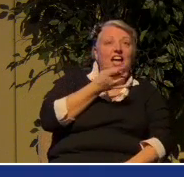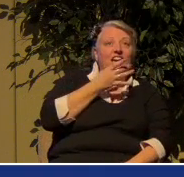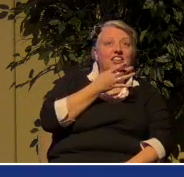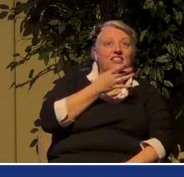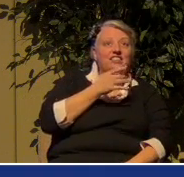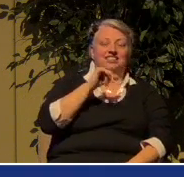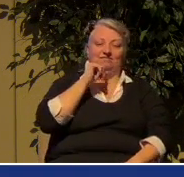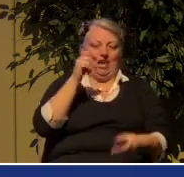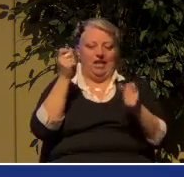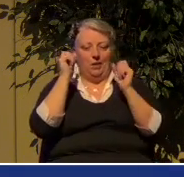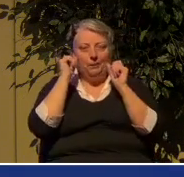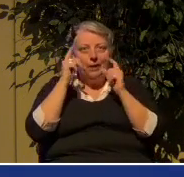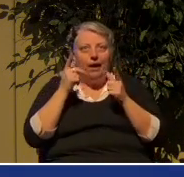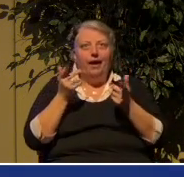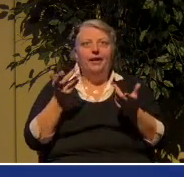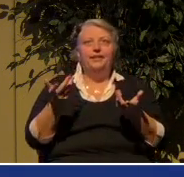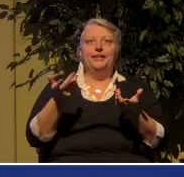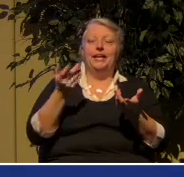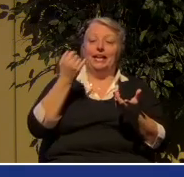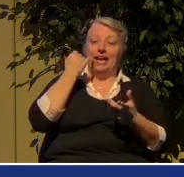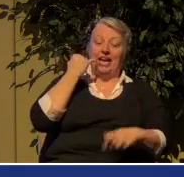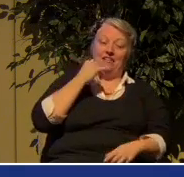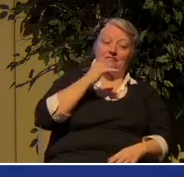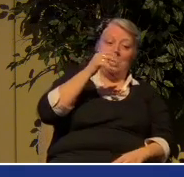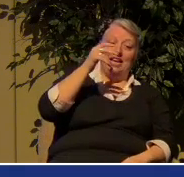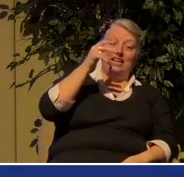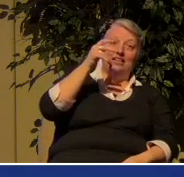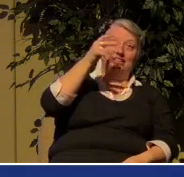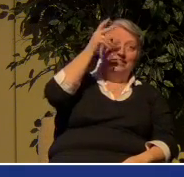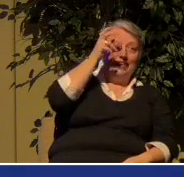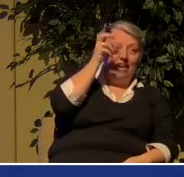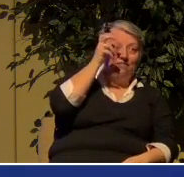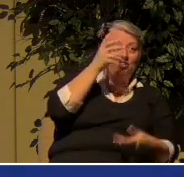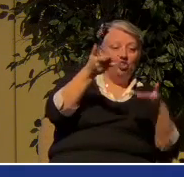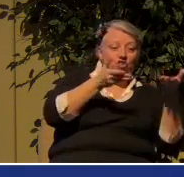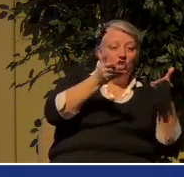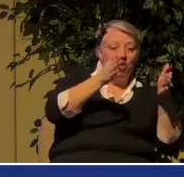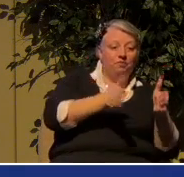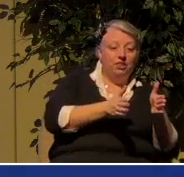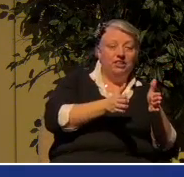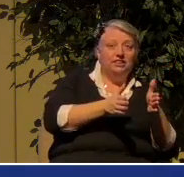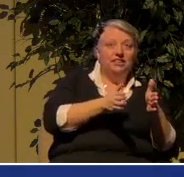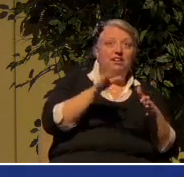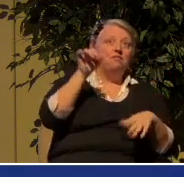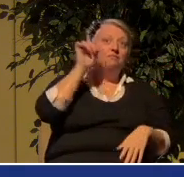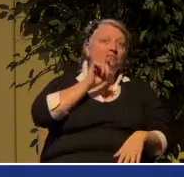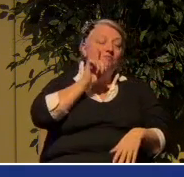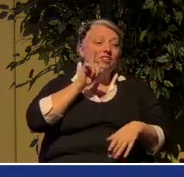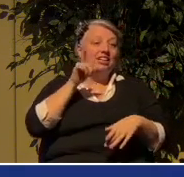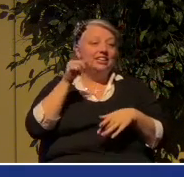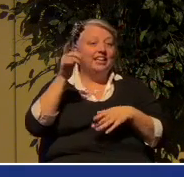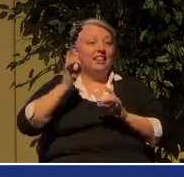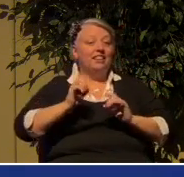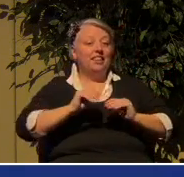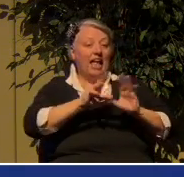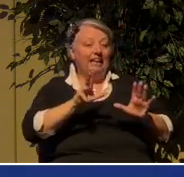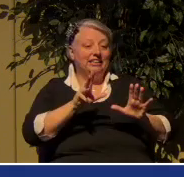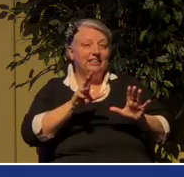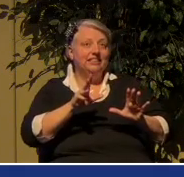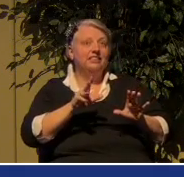surprising, then, if his servants masquerade as servants of righteousness.